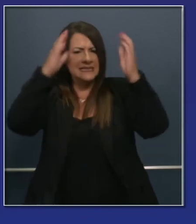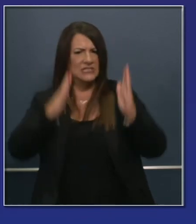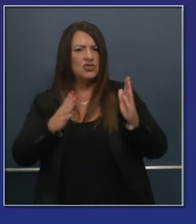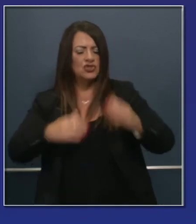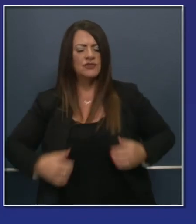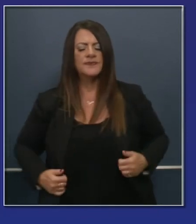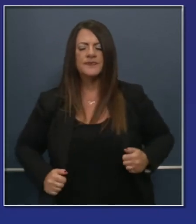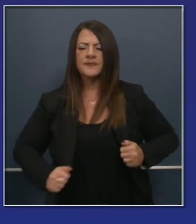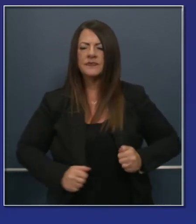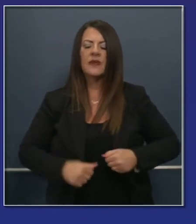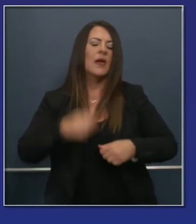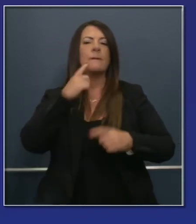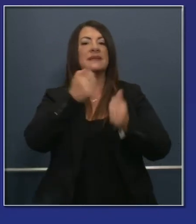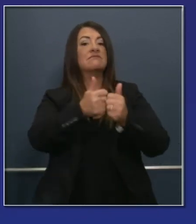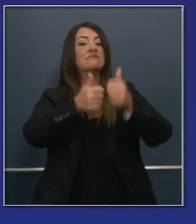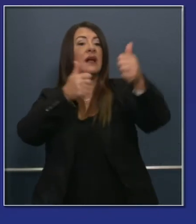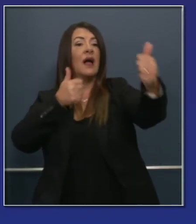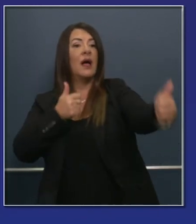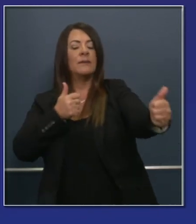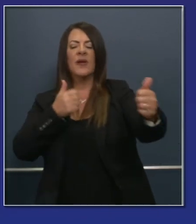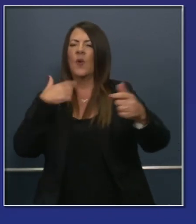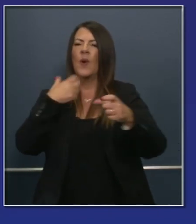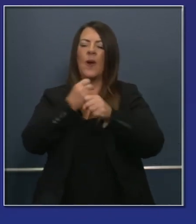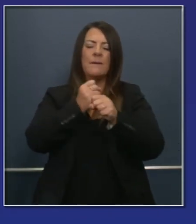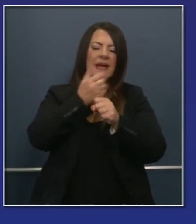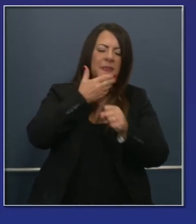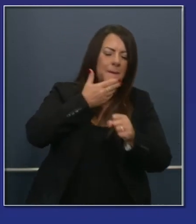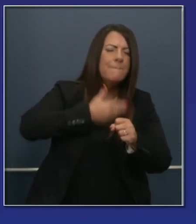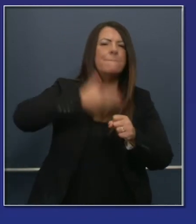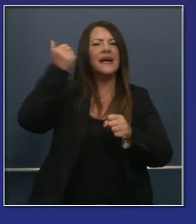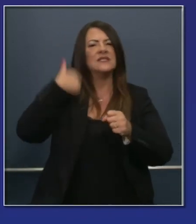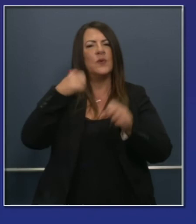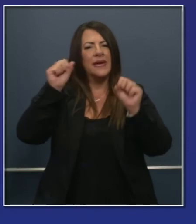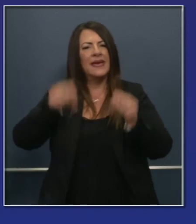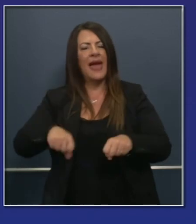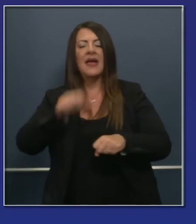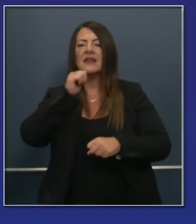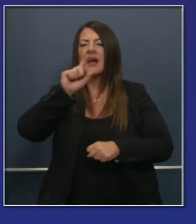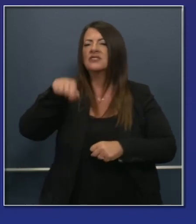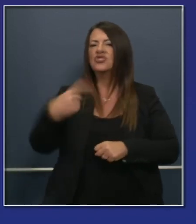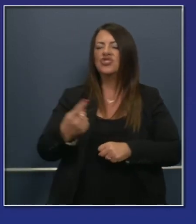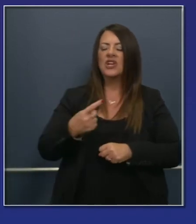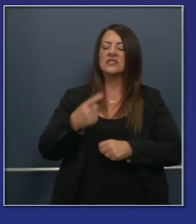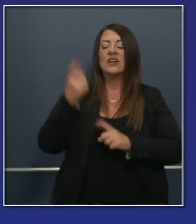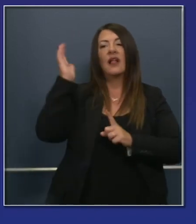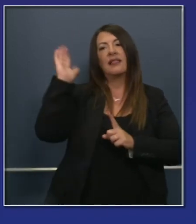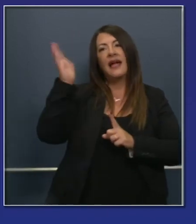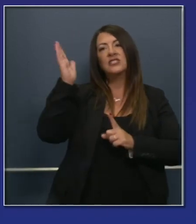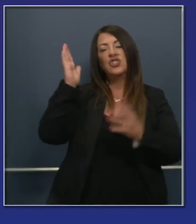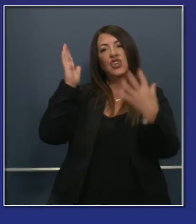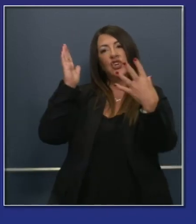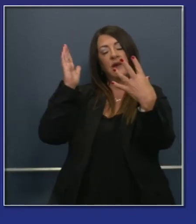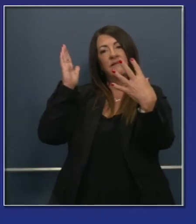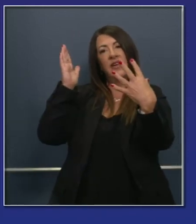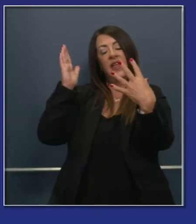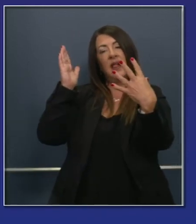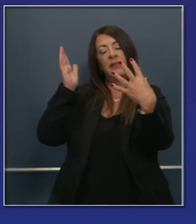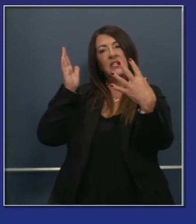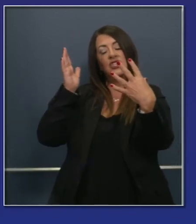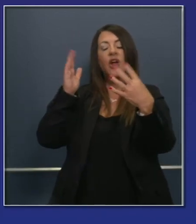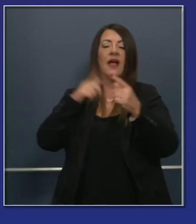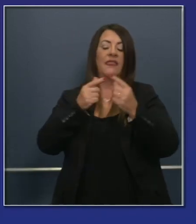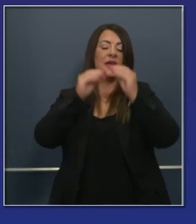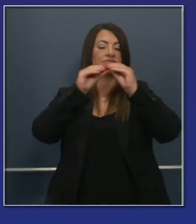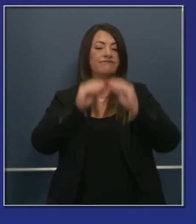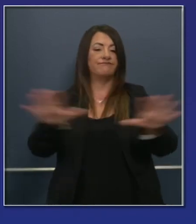suboptimal we just don't want people to take their lectures and just videotape them and then provide them online